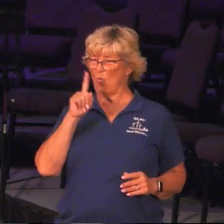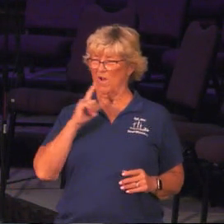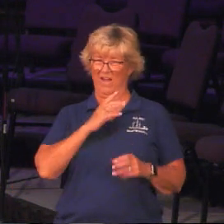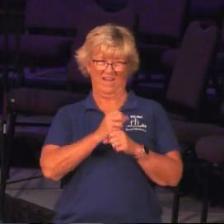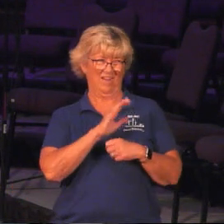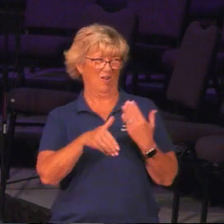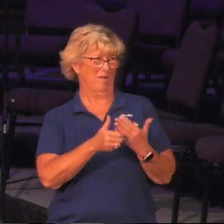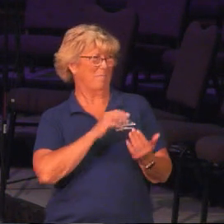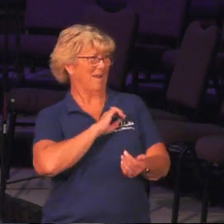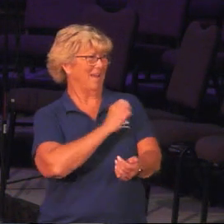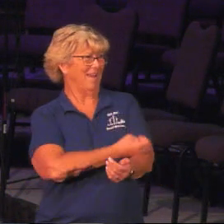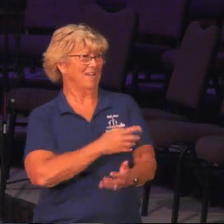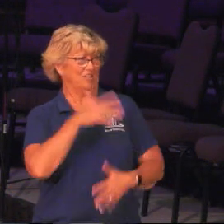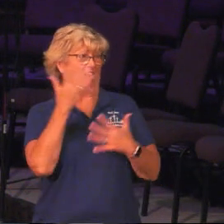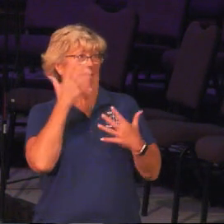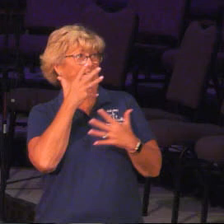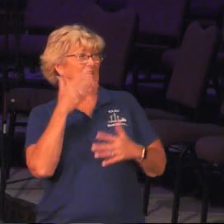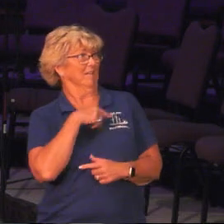got all my energy.